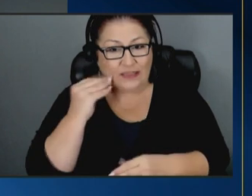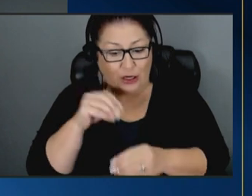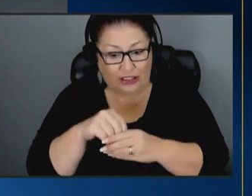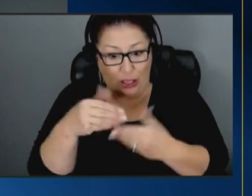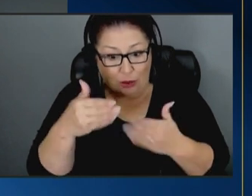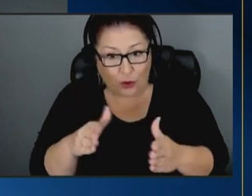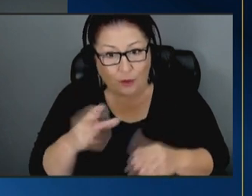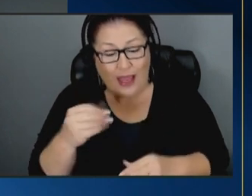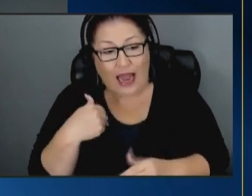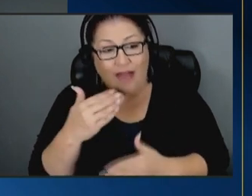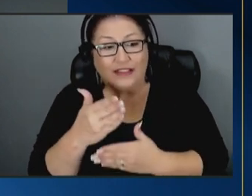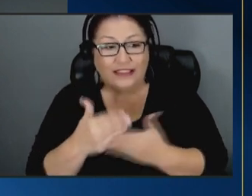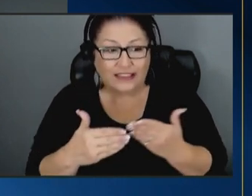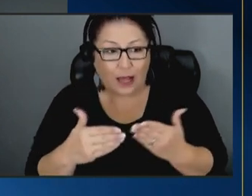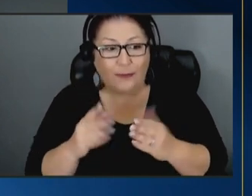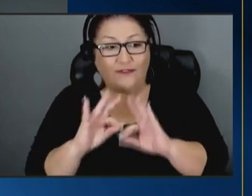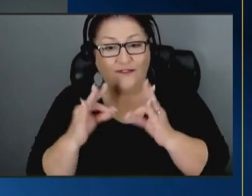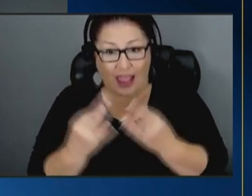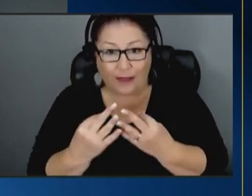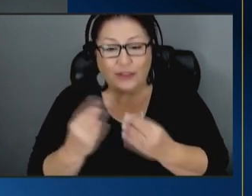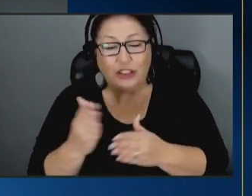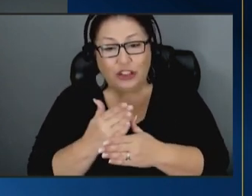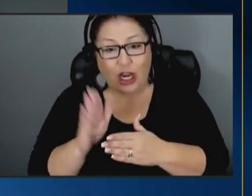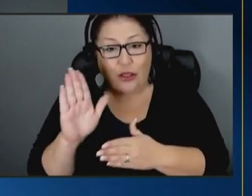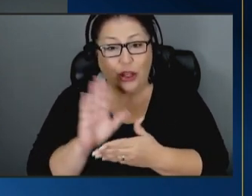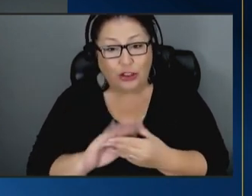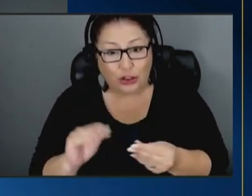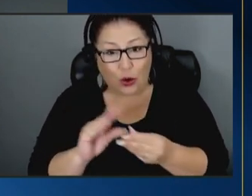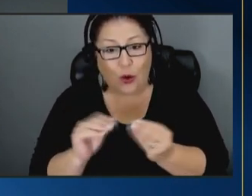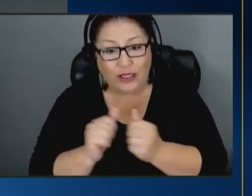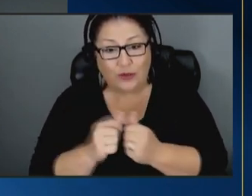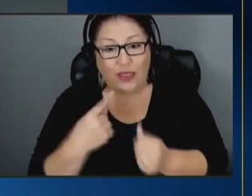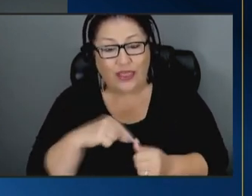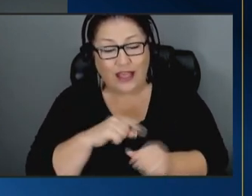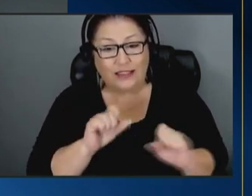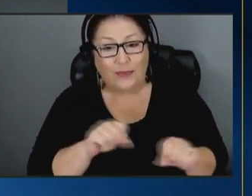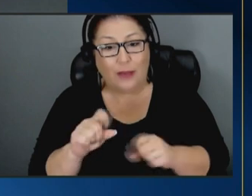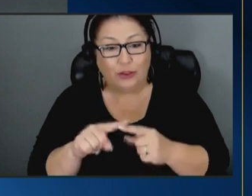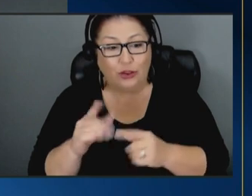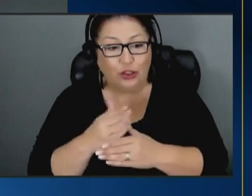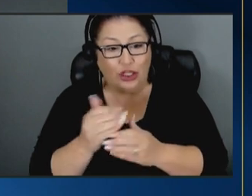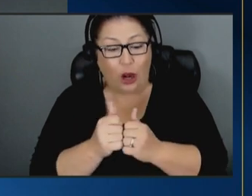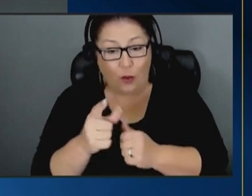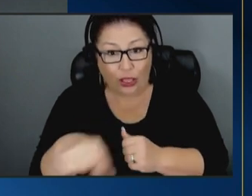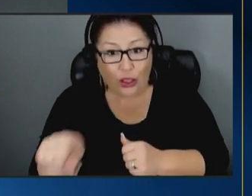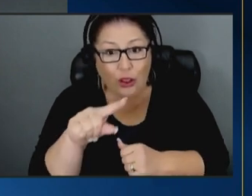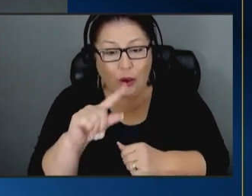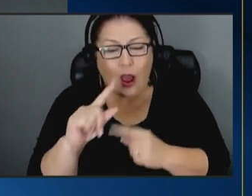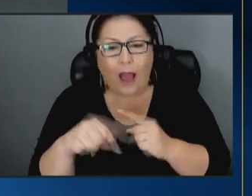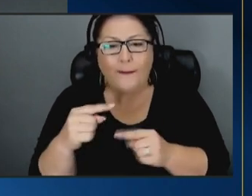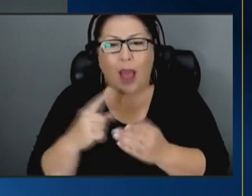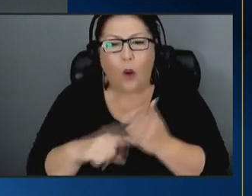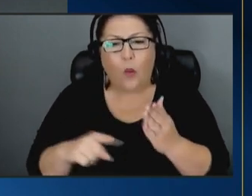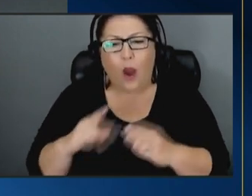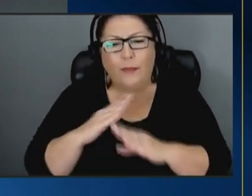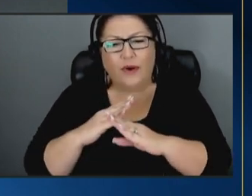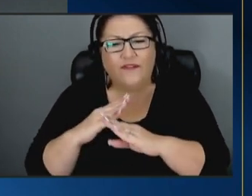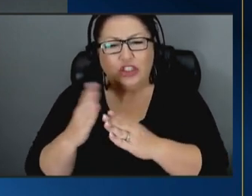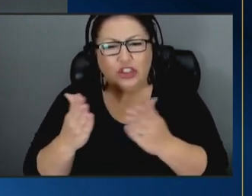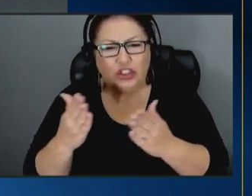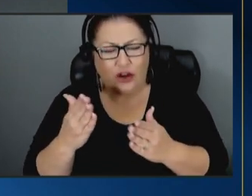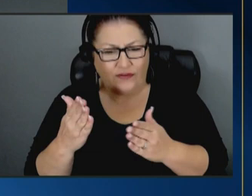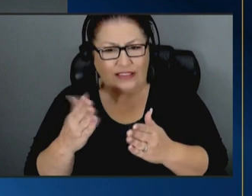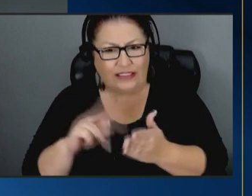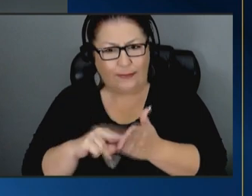families share their stories with us in order to share with you about what prevention services have meant